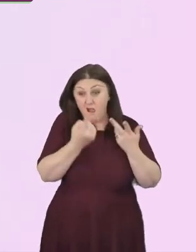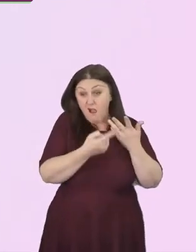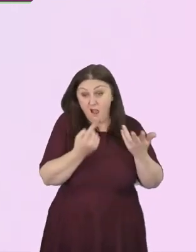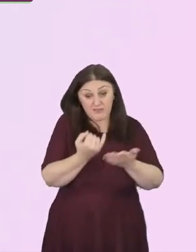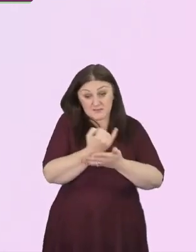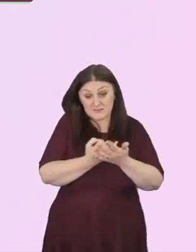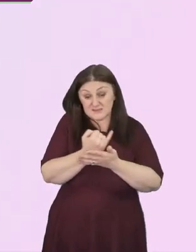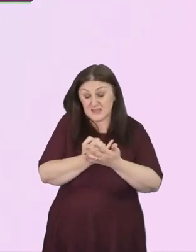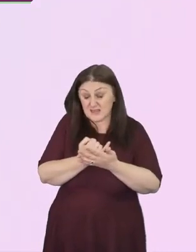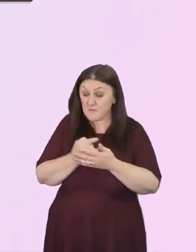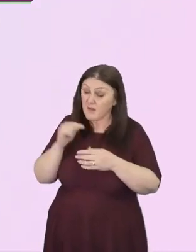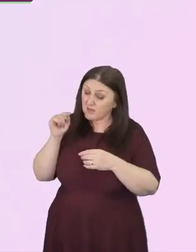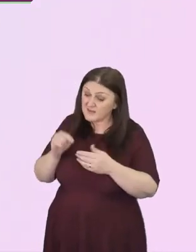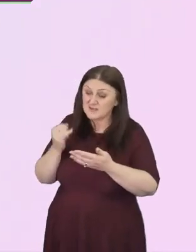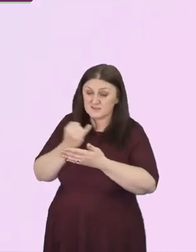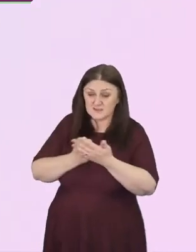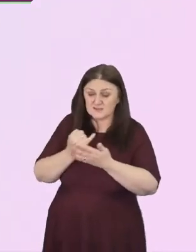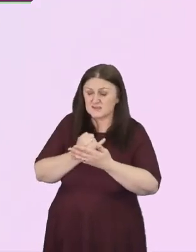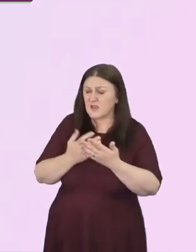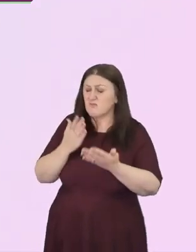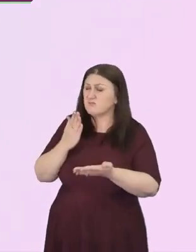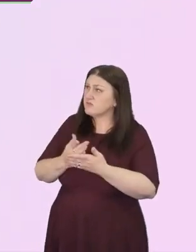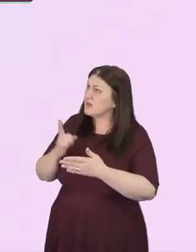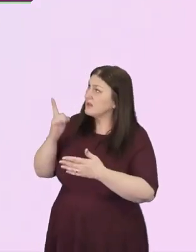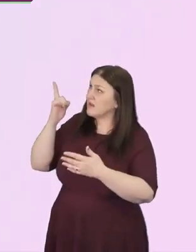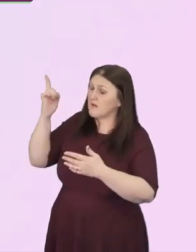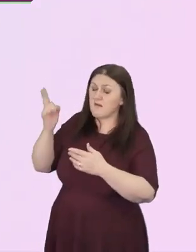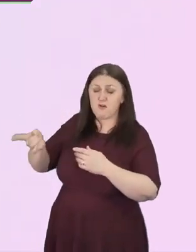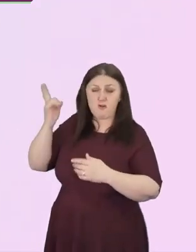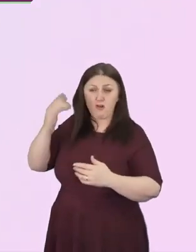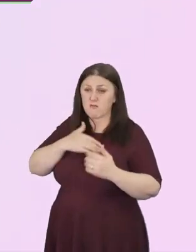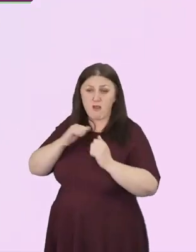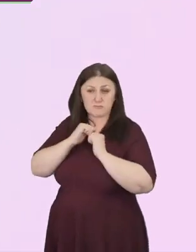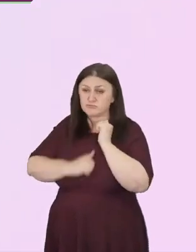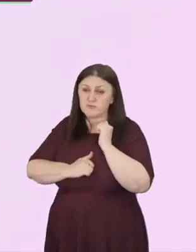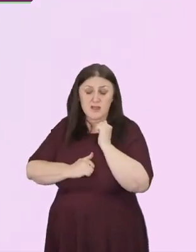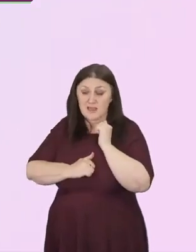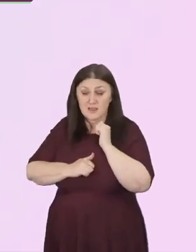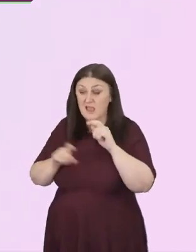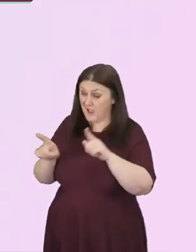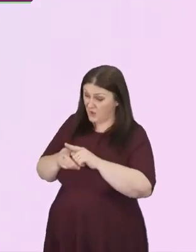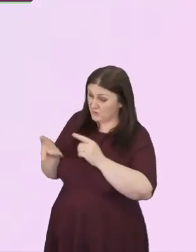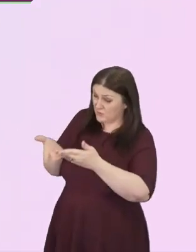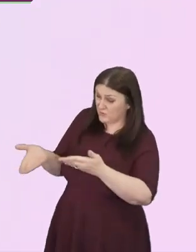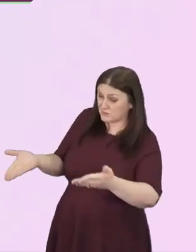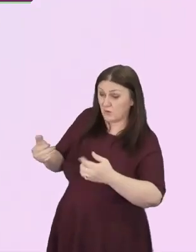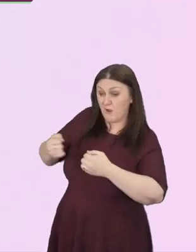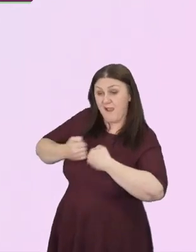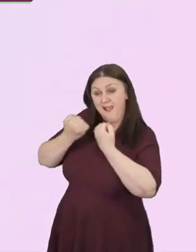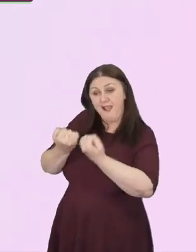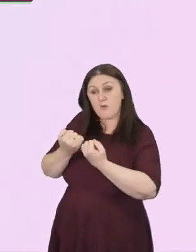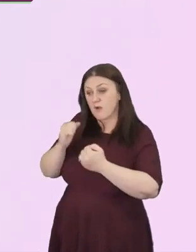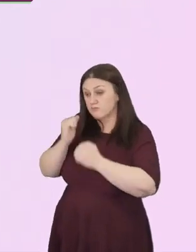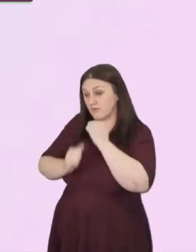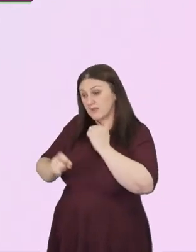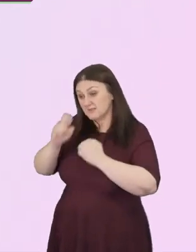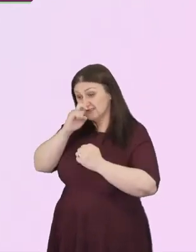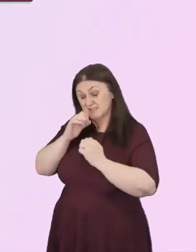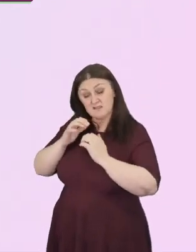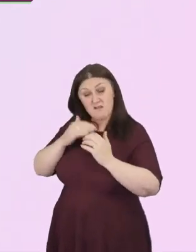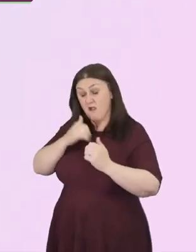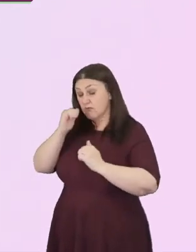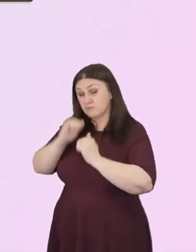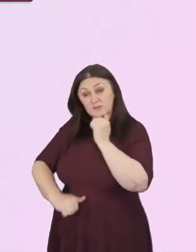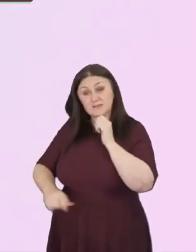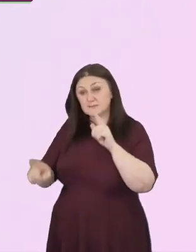heart and breaks the heart of our brothers and sisters. So just to conclude, I want to show you